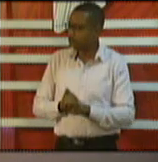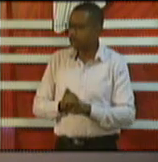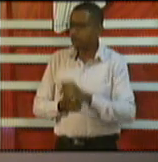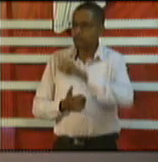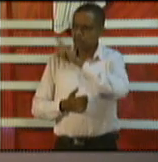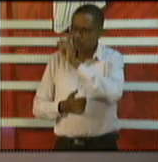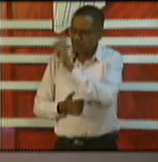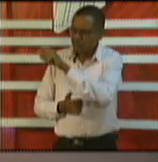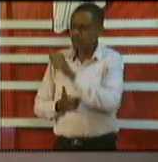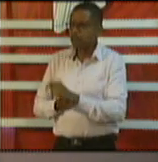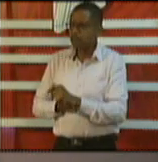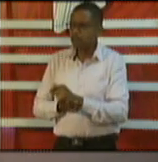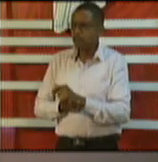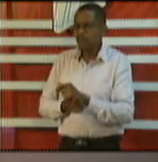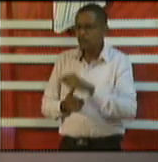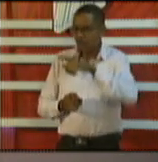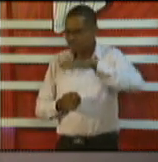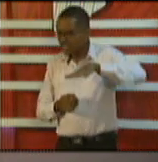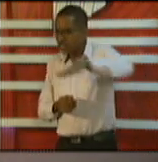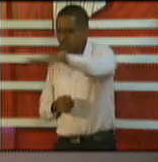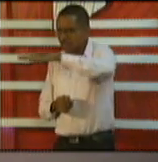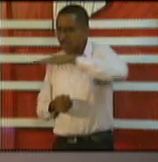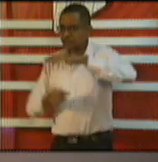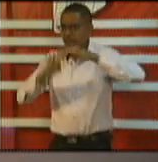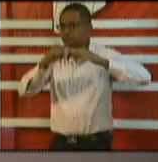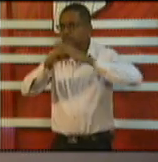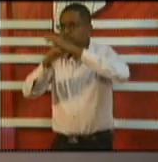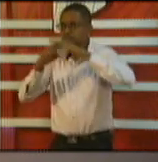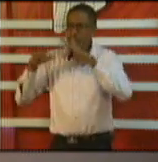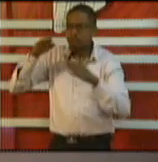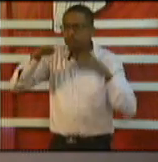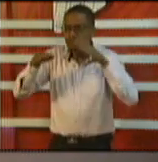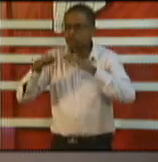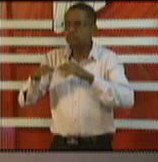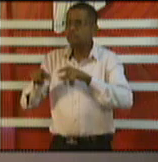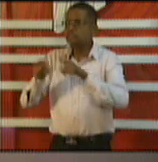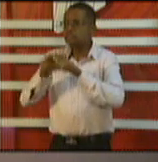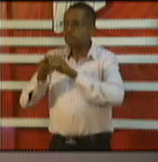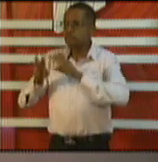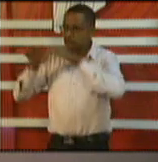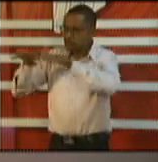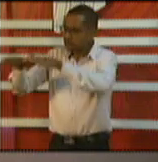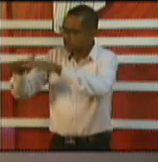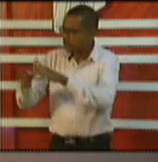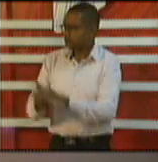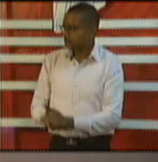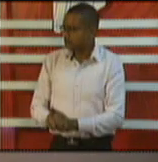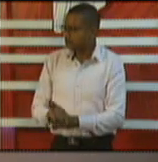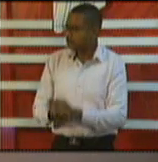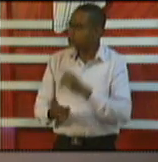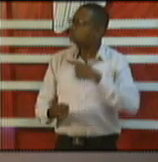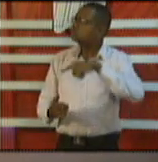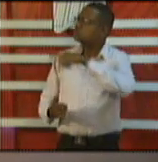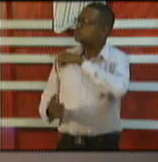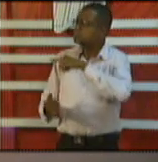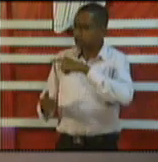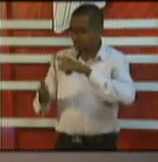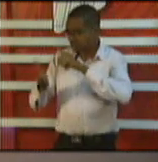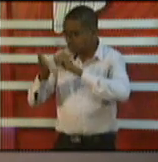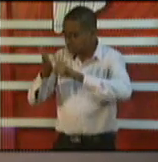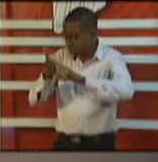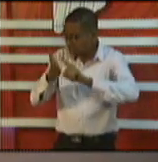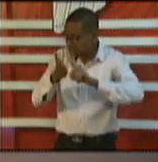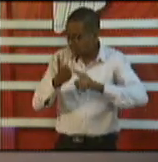of congregation beaches and rivers and is there any aware of concerns of these lifeguards regarding PPE and